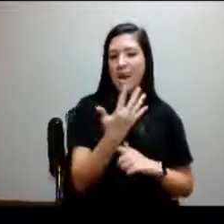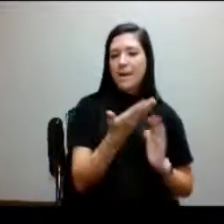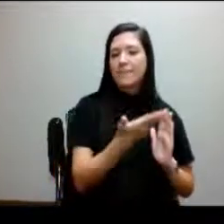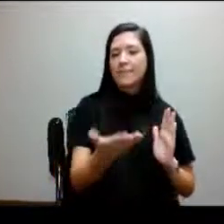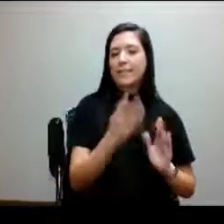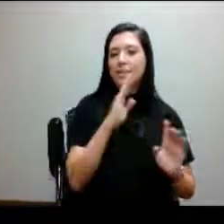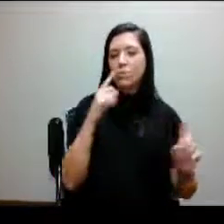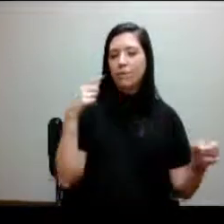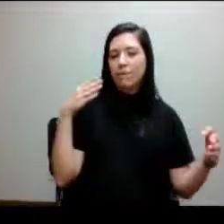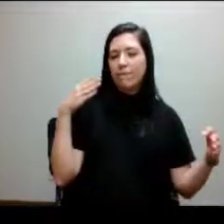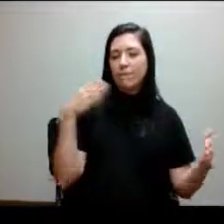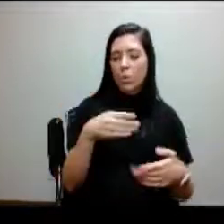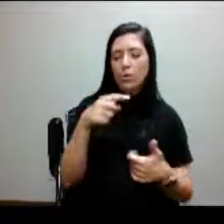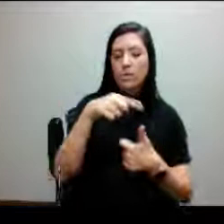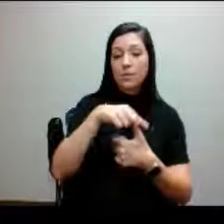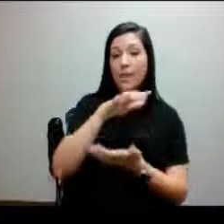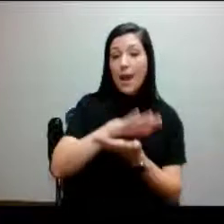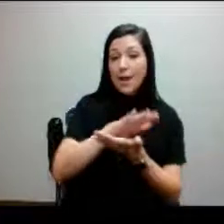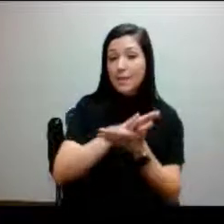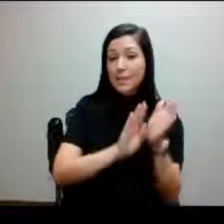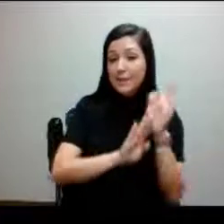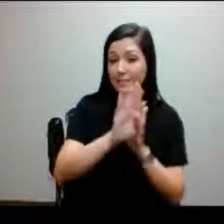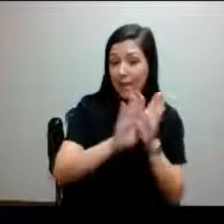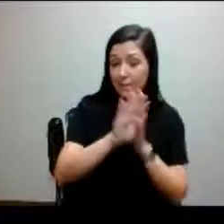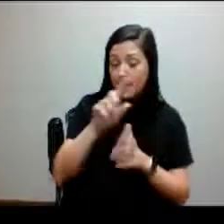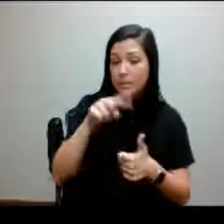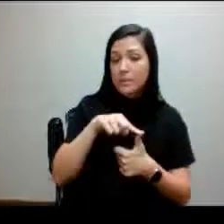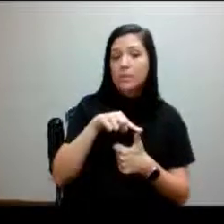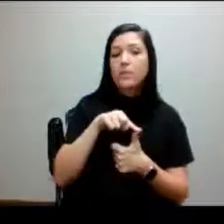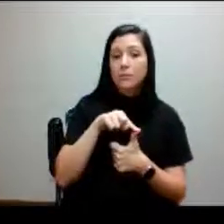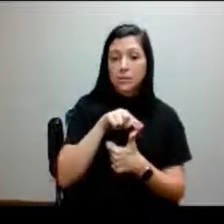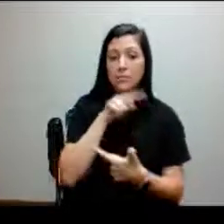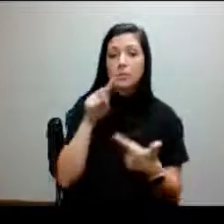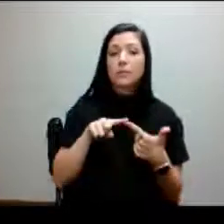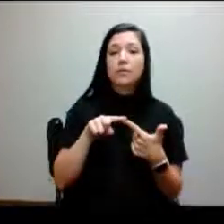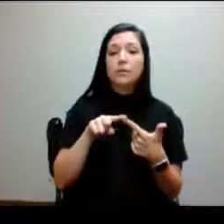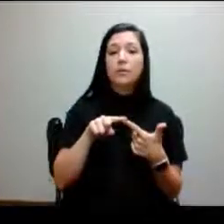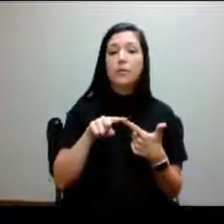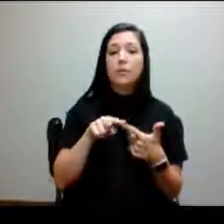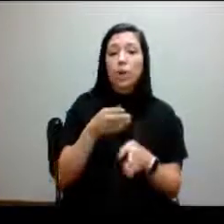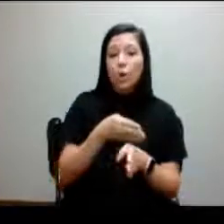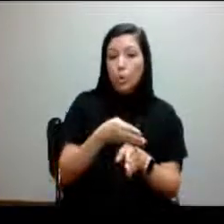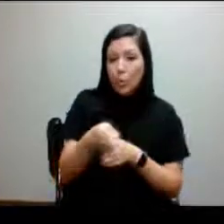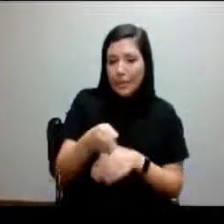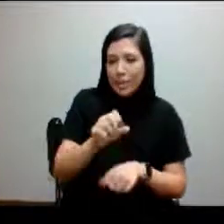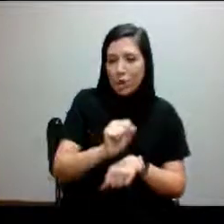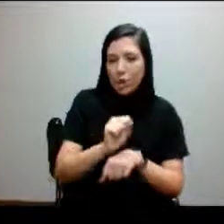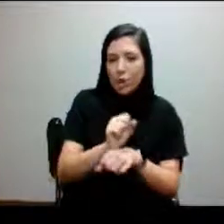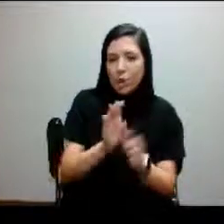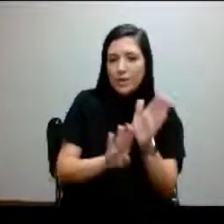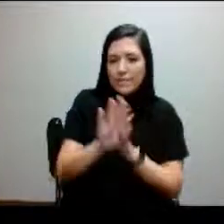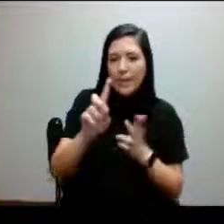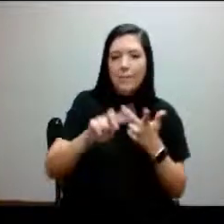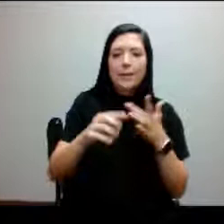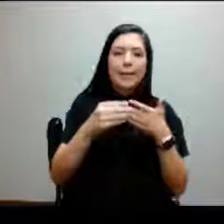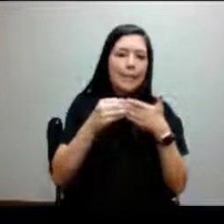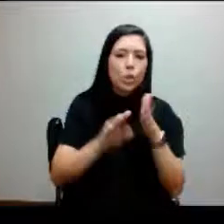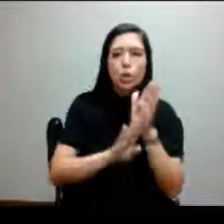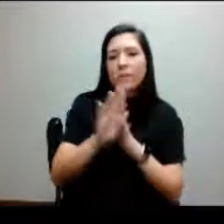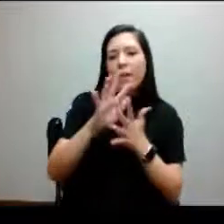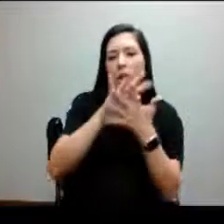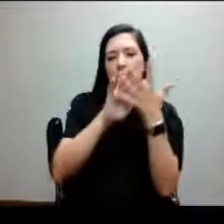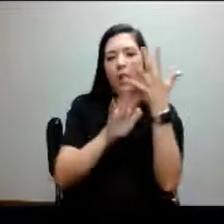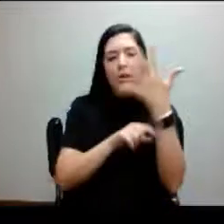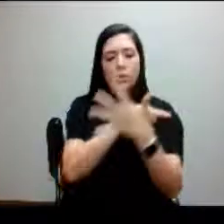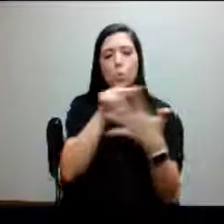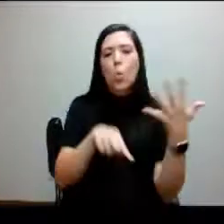One being academic development, of course, the second being career development, leadership development, so forth and so on. But we have